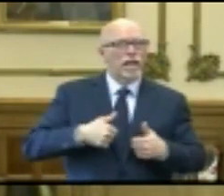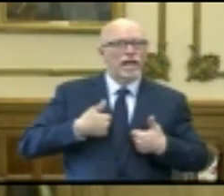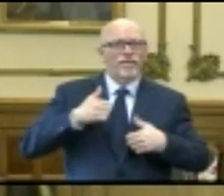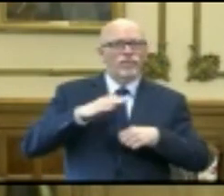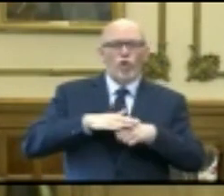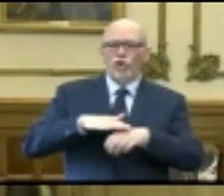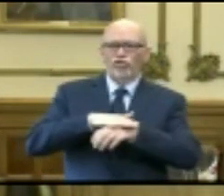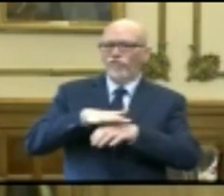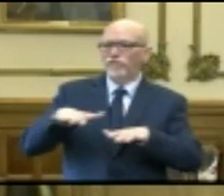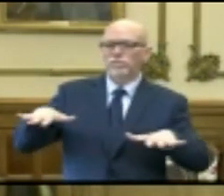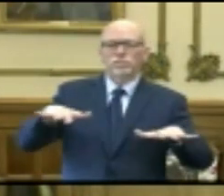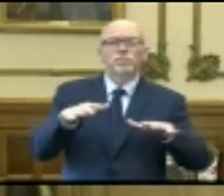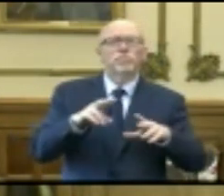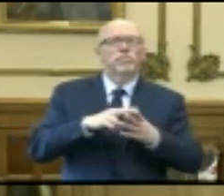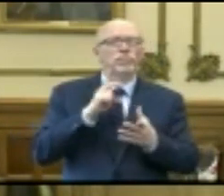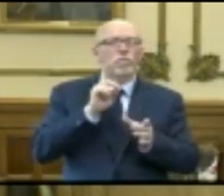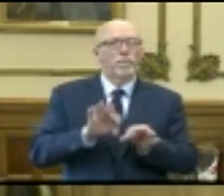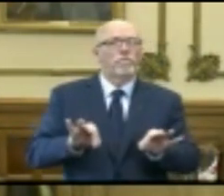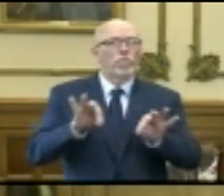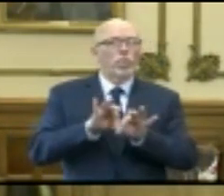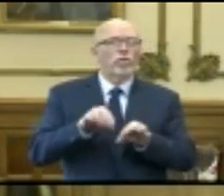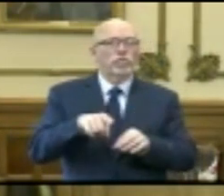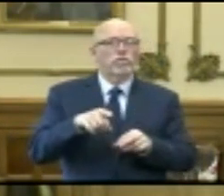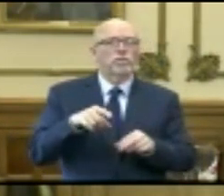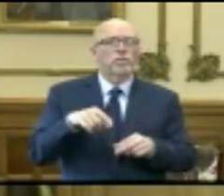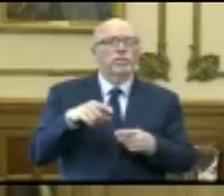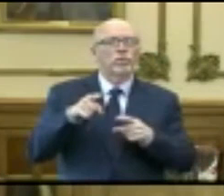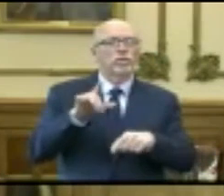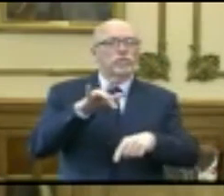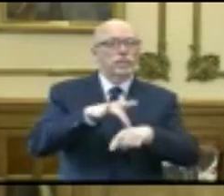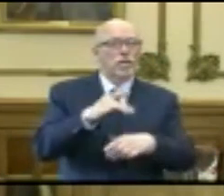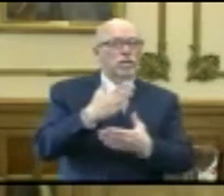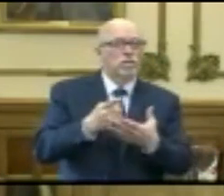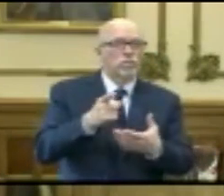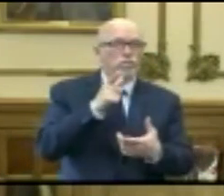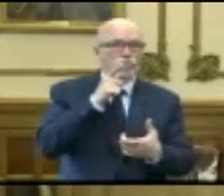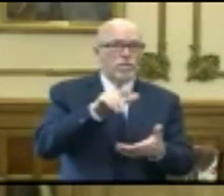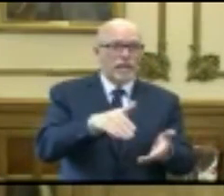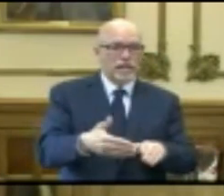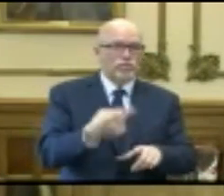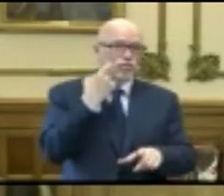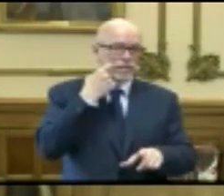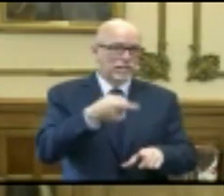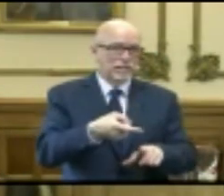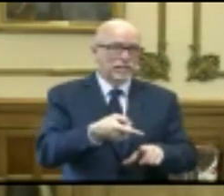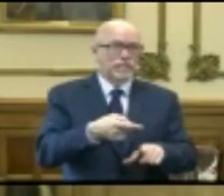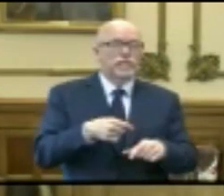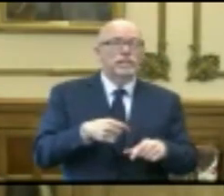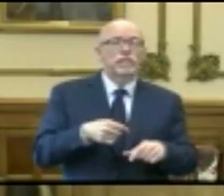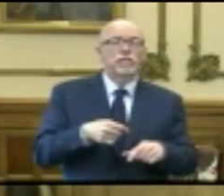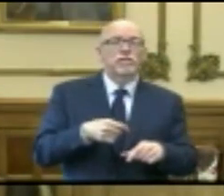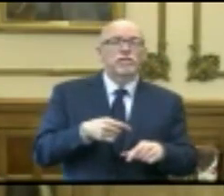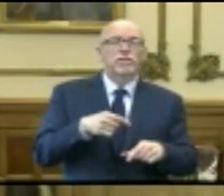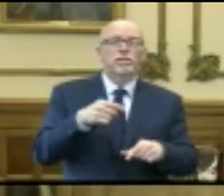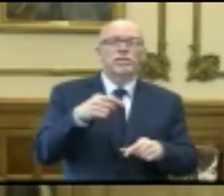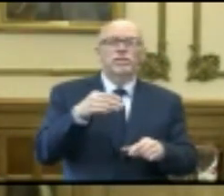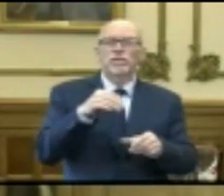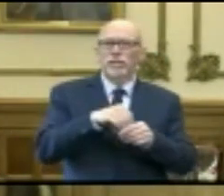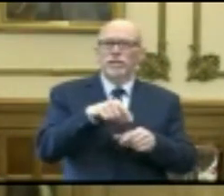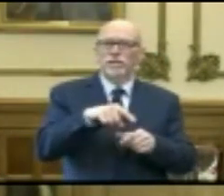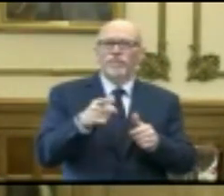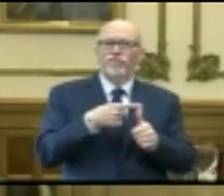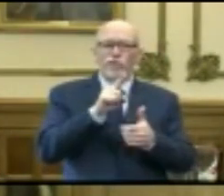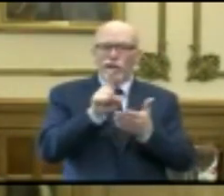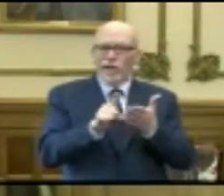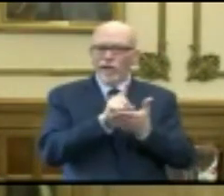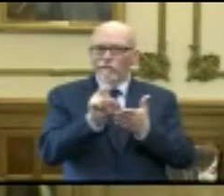surface, it's important that as you touch someone who has passed away recently from that, especially in that first